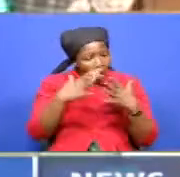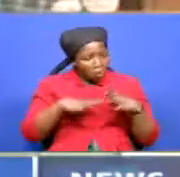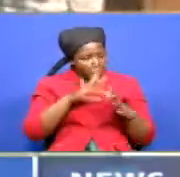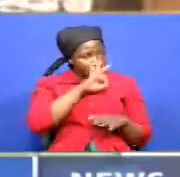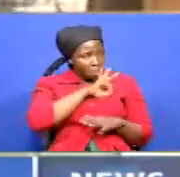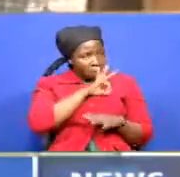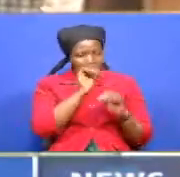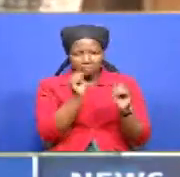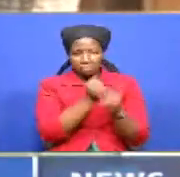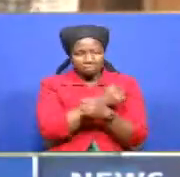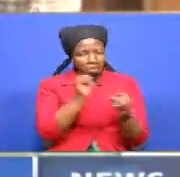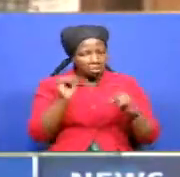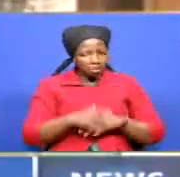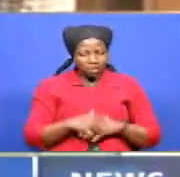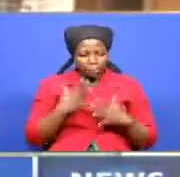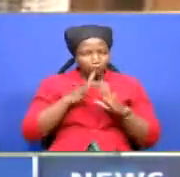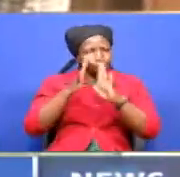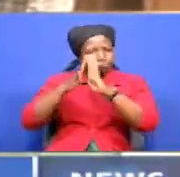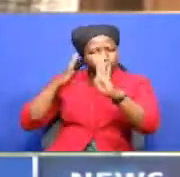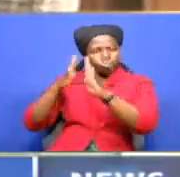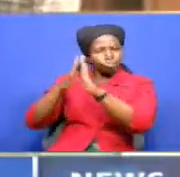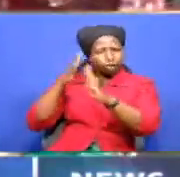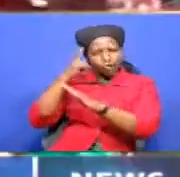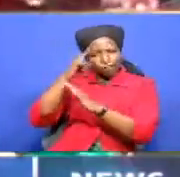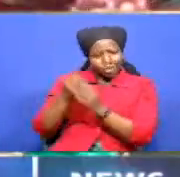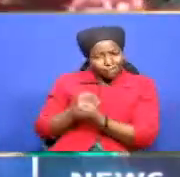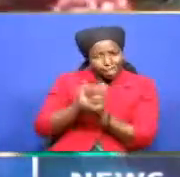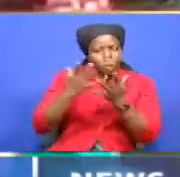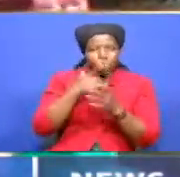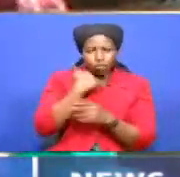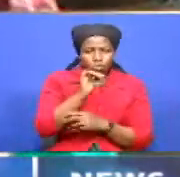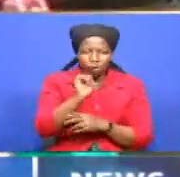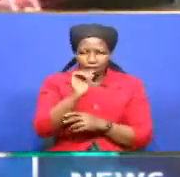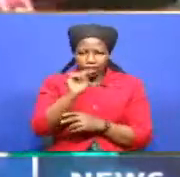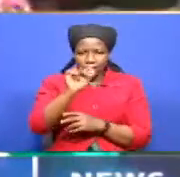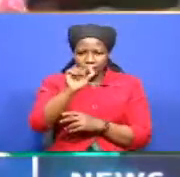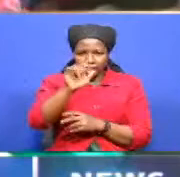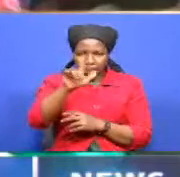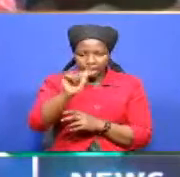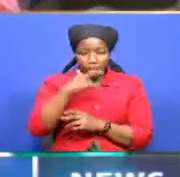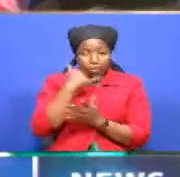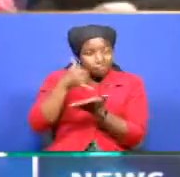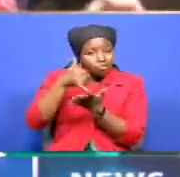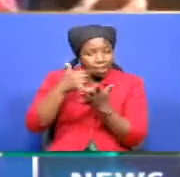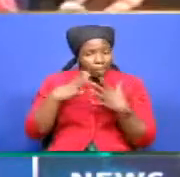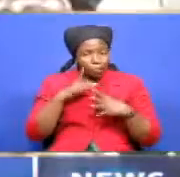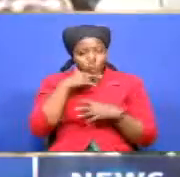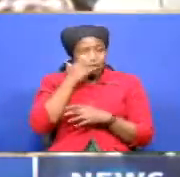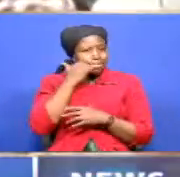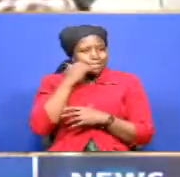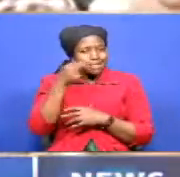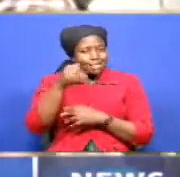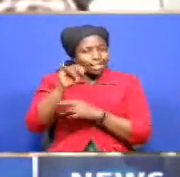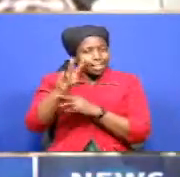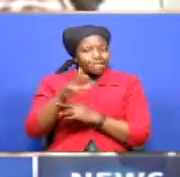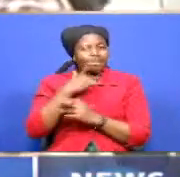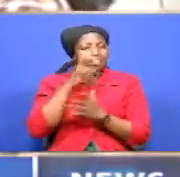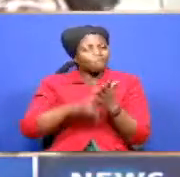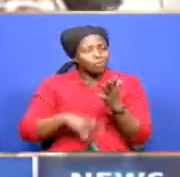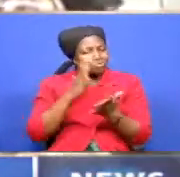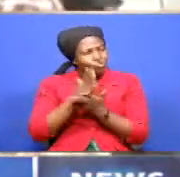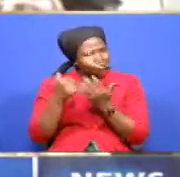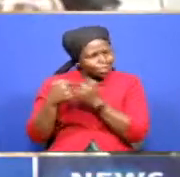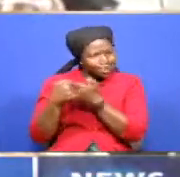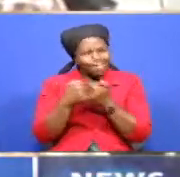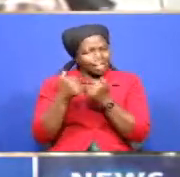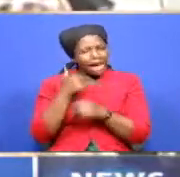among the people queuing for the supplies is Angela who is among those living with HIV who says it has been challenging to